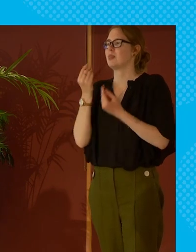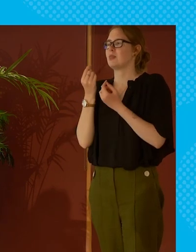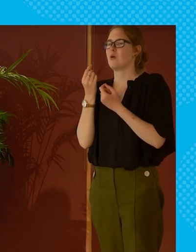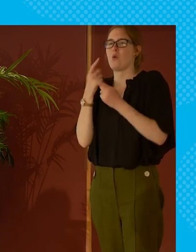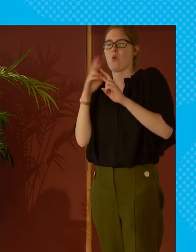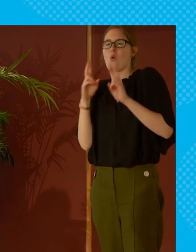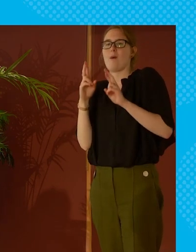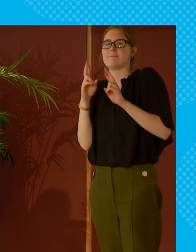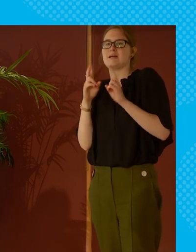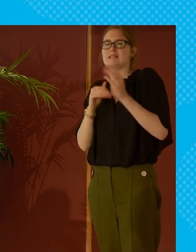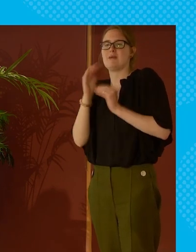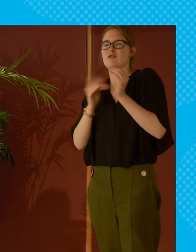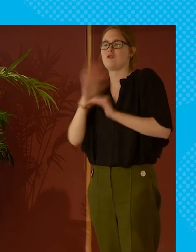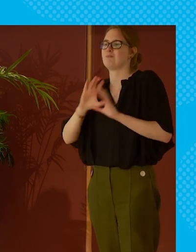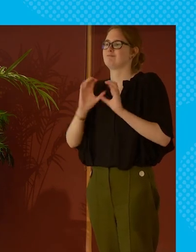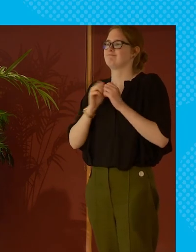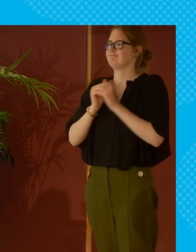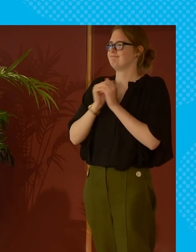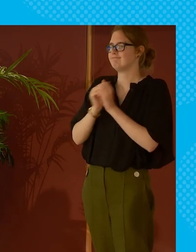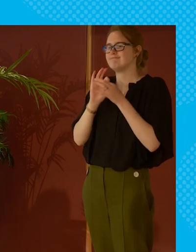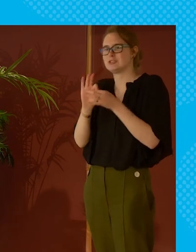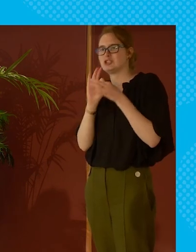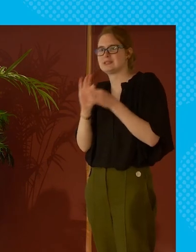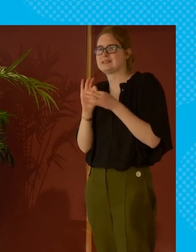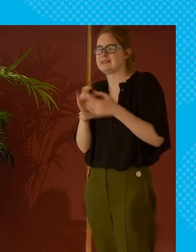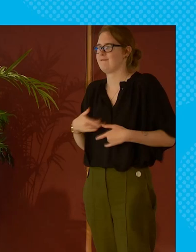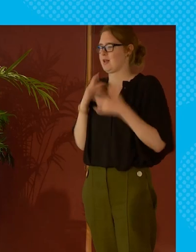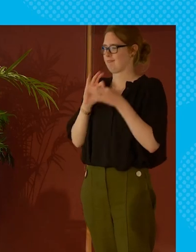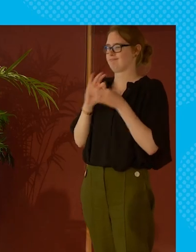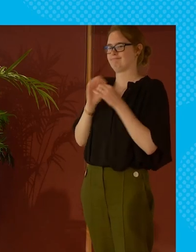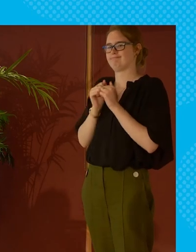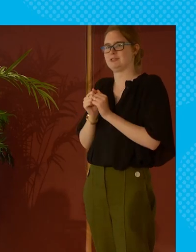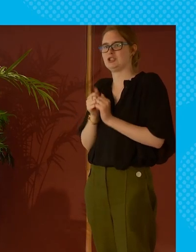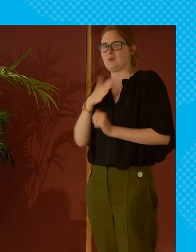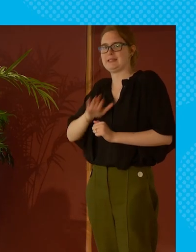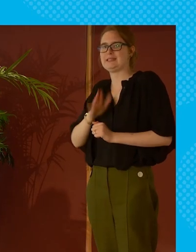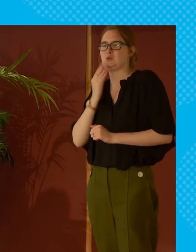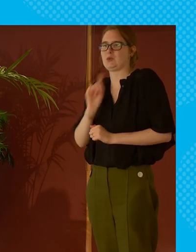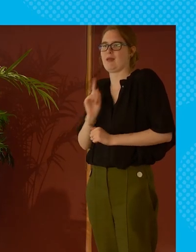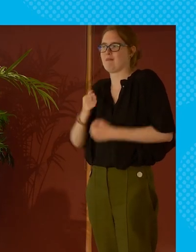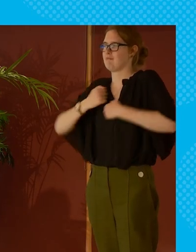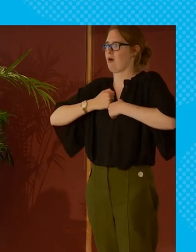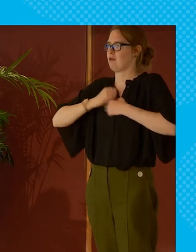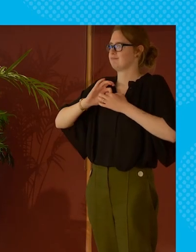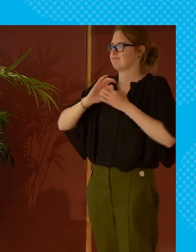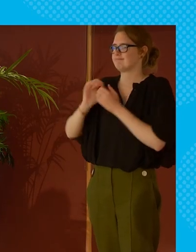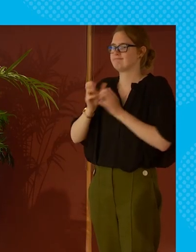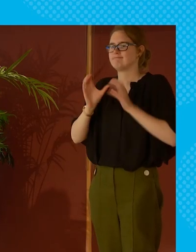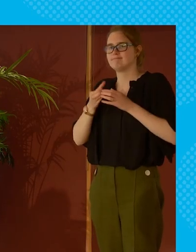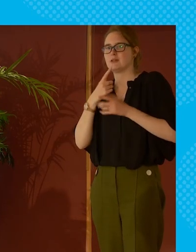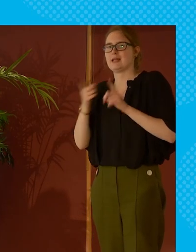with hope i mean hope for me is something that's built on agency and it's that sense of agency we need to be using our own